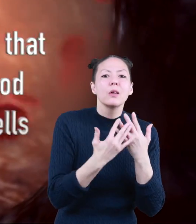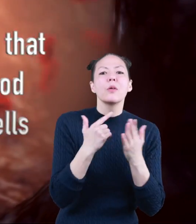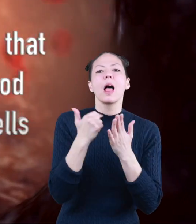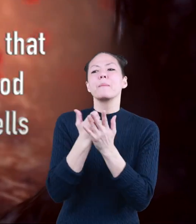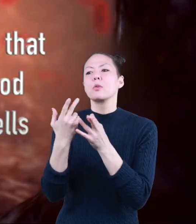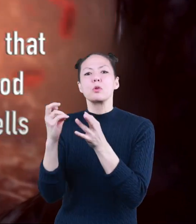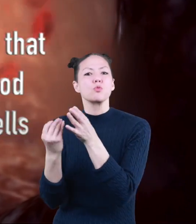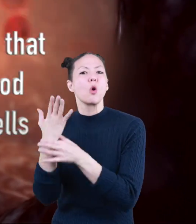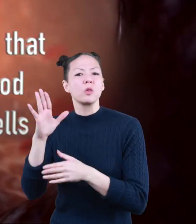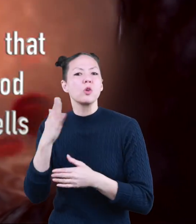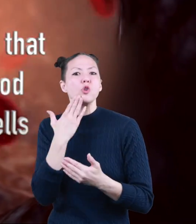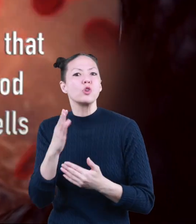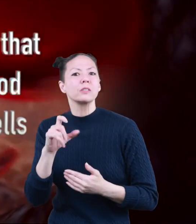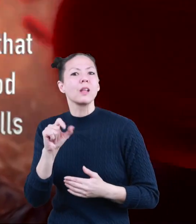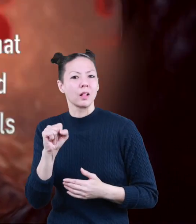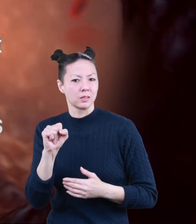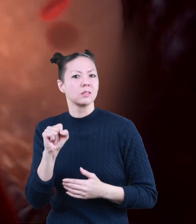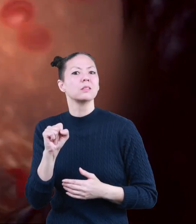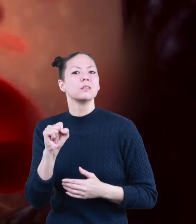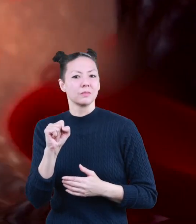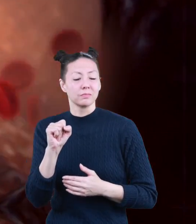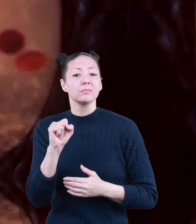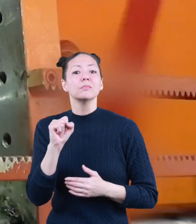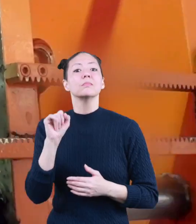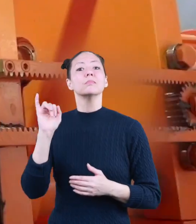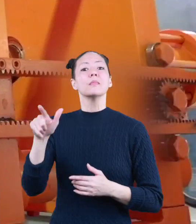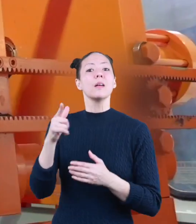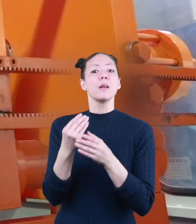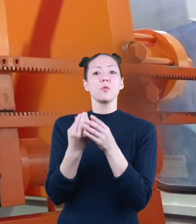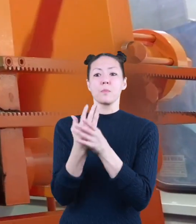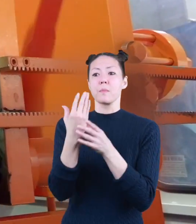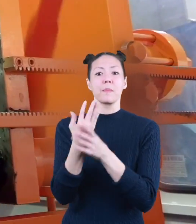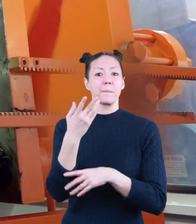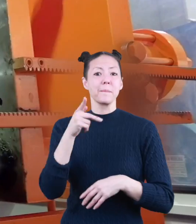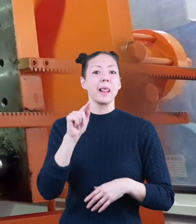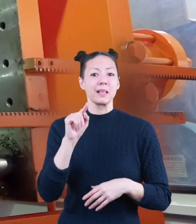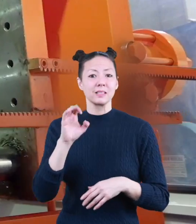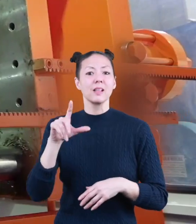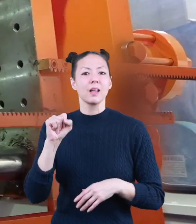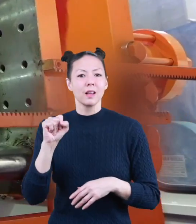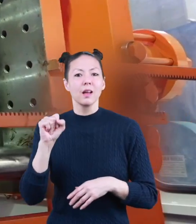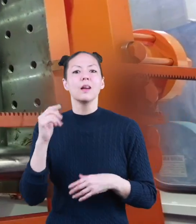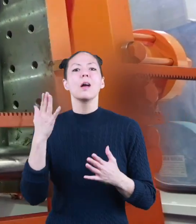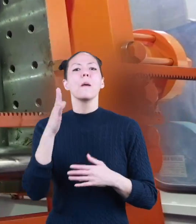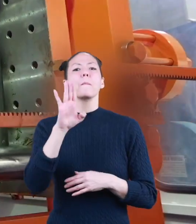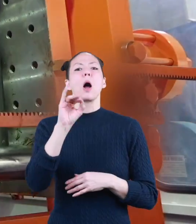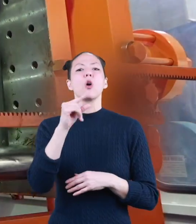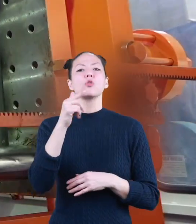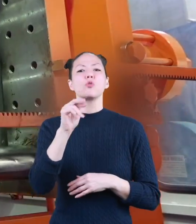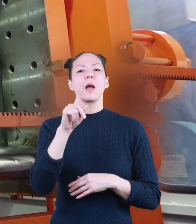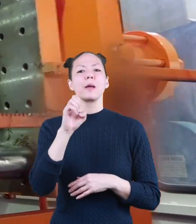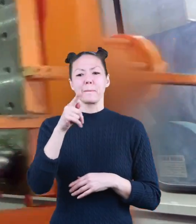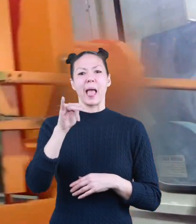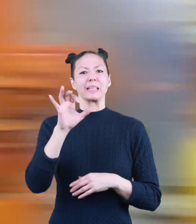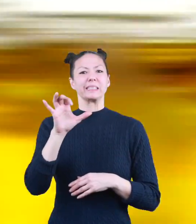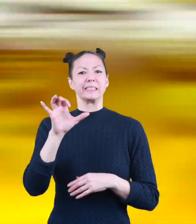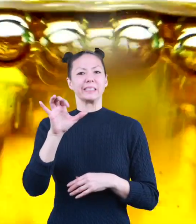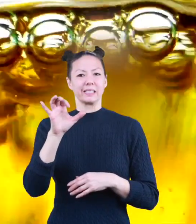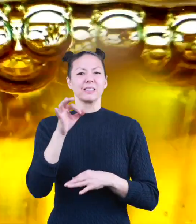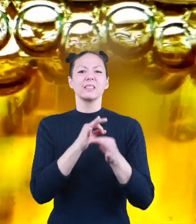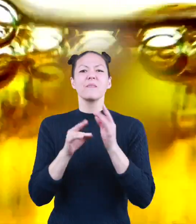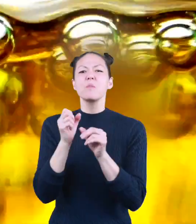to help the good cells regrow. Some plant cells are now being used to make biodegradable plastics.